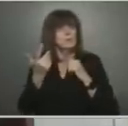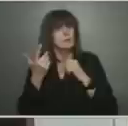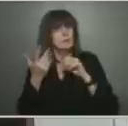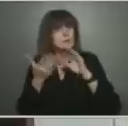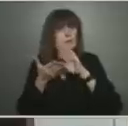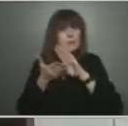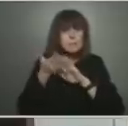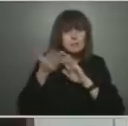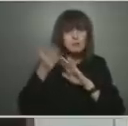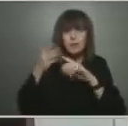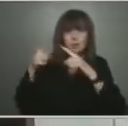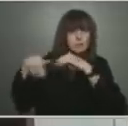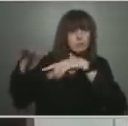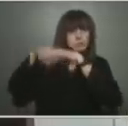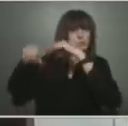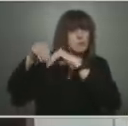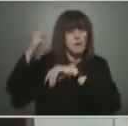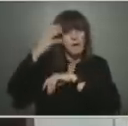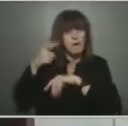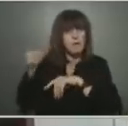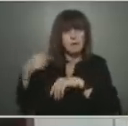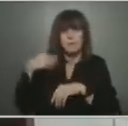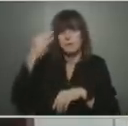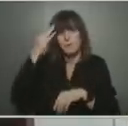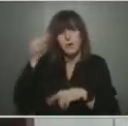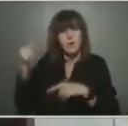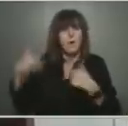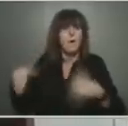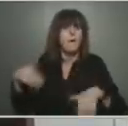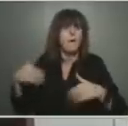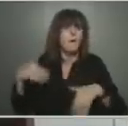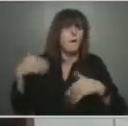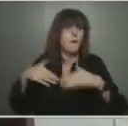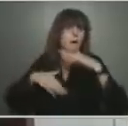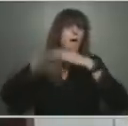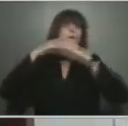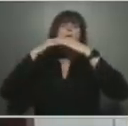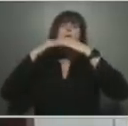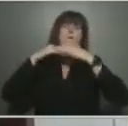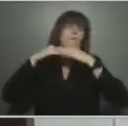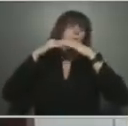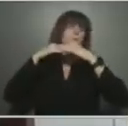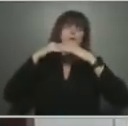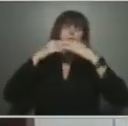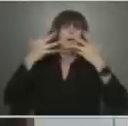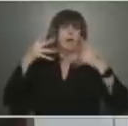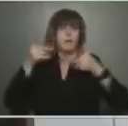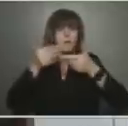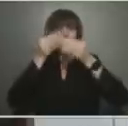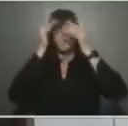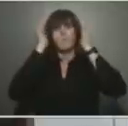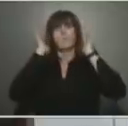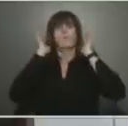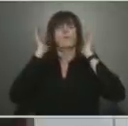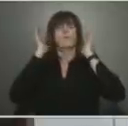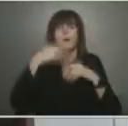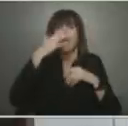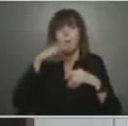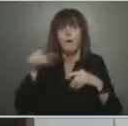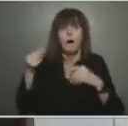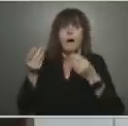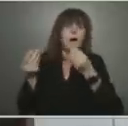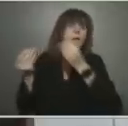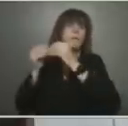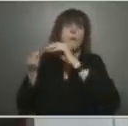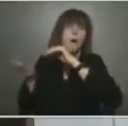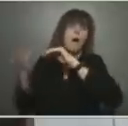that they're 100% capacity already, and we don't want them to have to be at 110 or 115%. We want to be able to